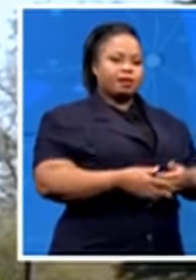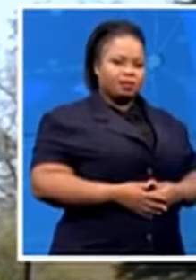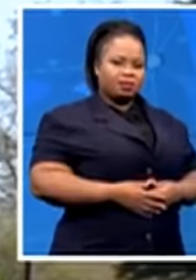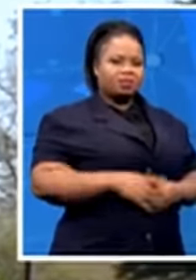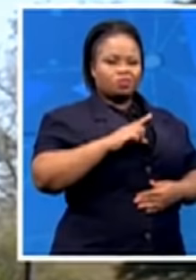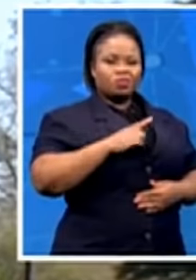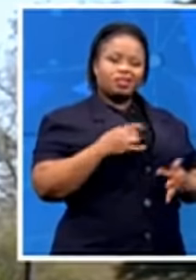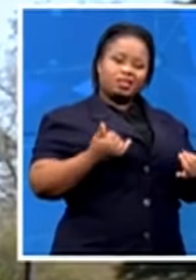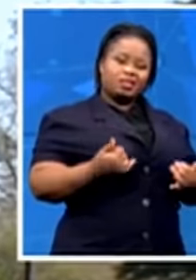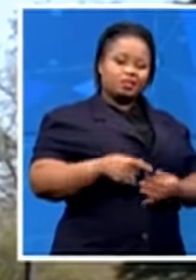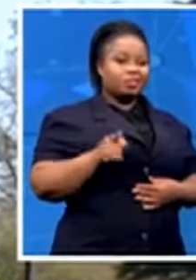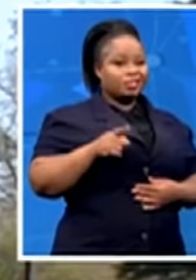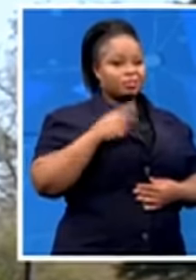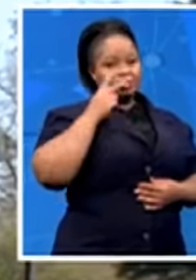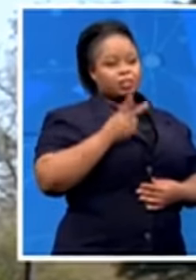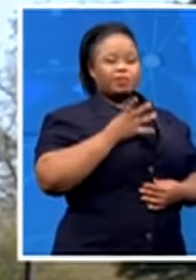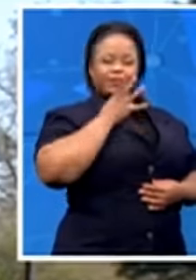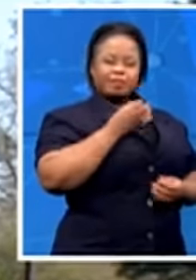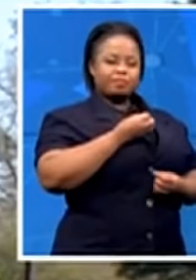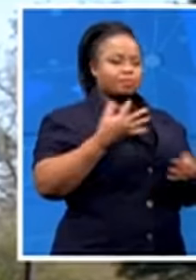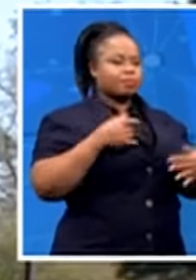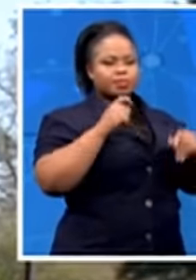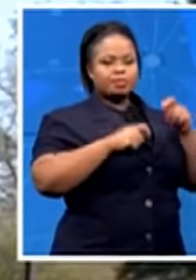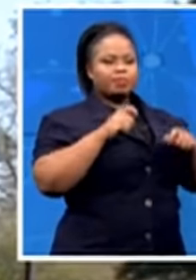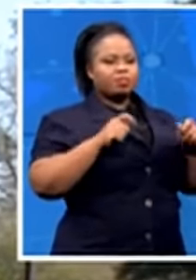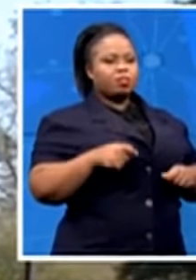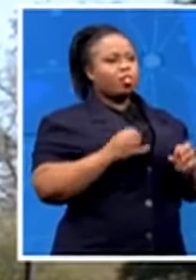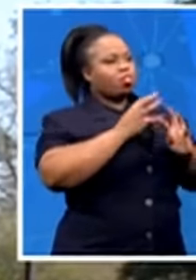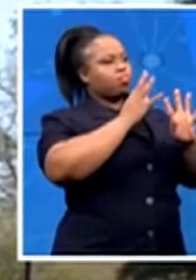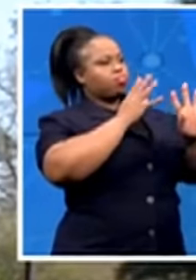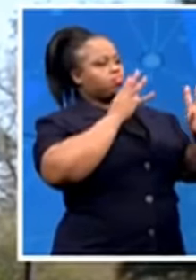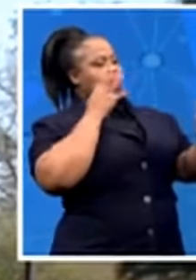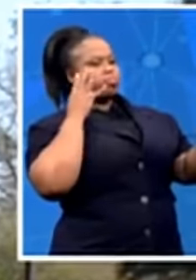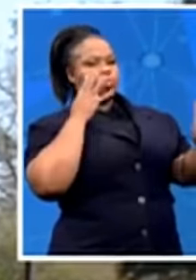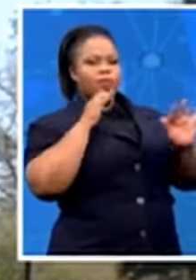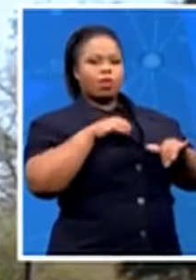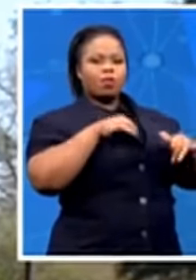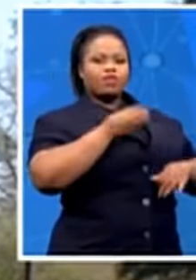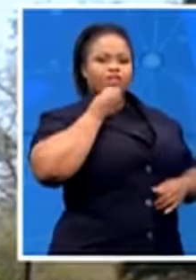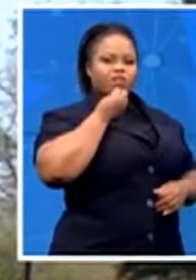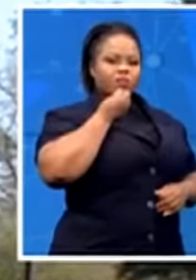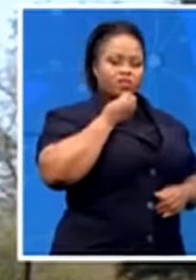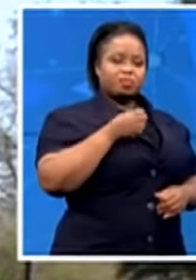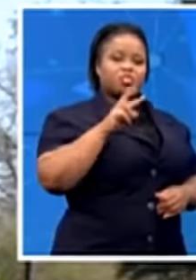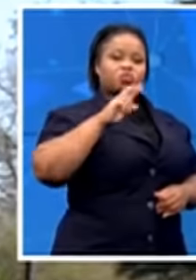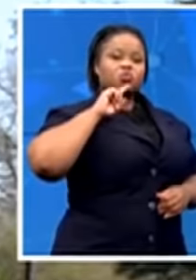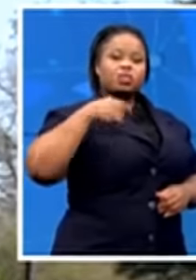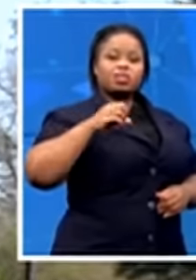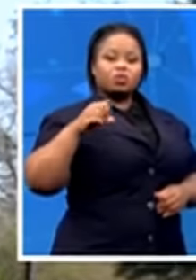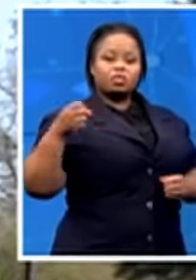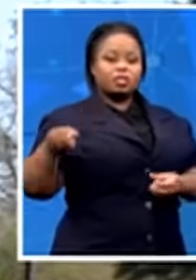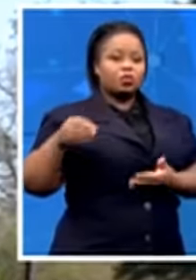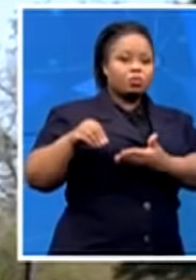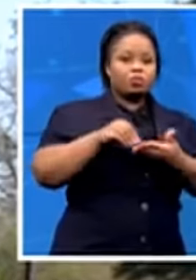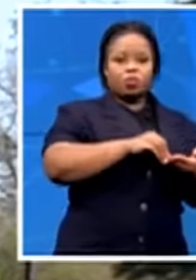of thousands of people standing in queues. And, you know, the 2,000 food parcels we brought down, even in conjunction with